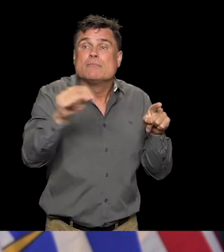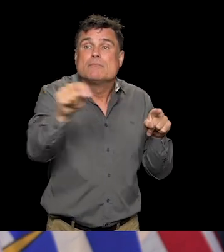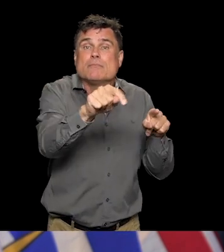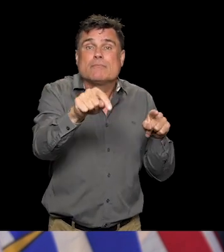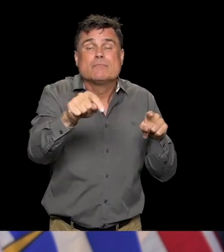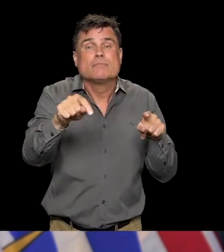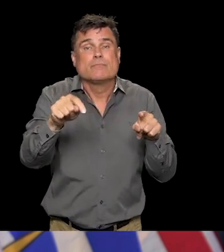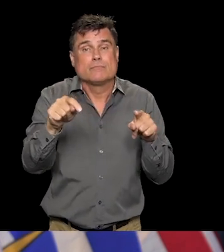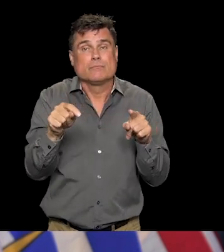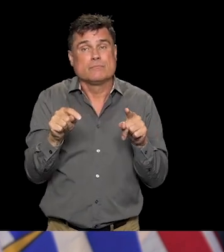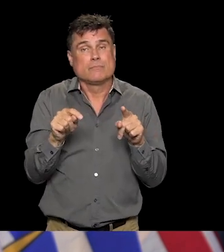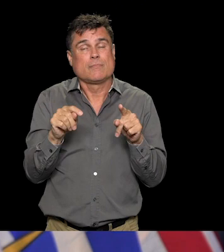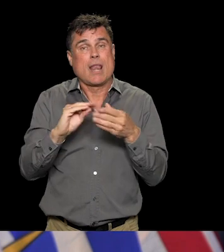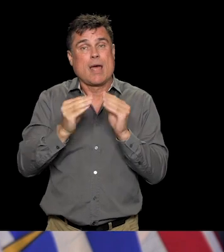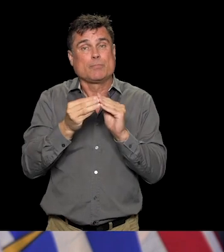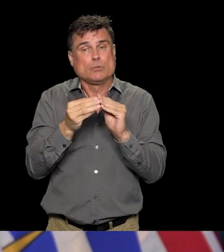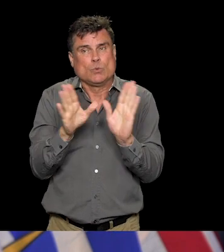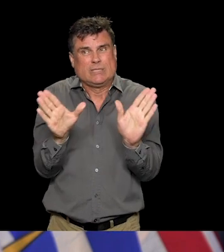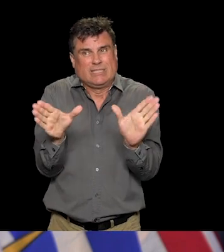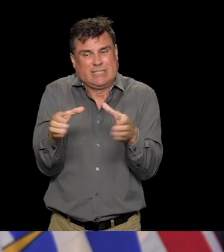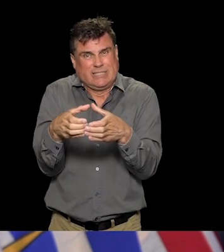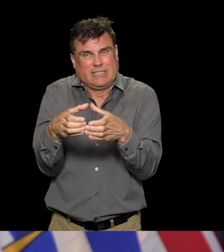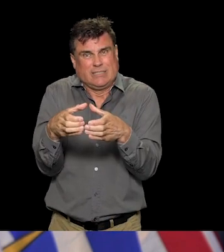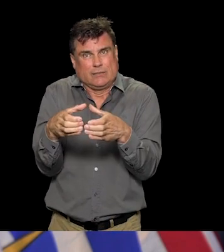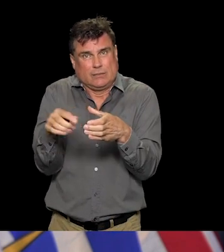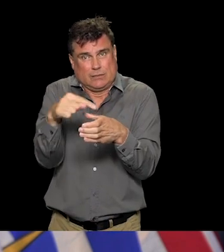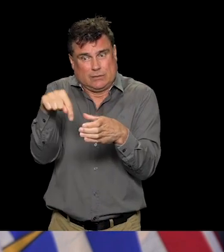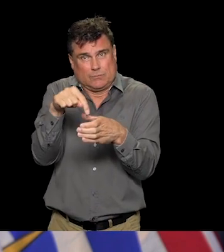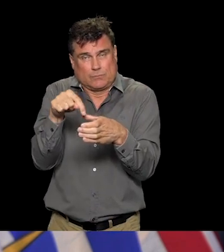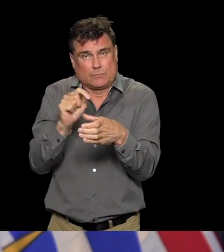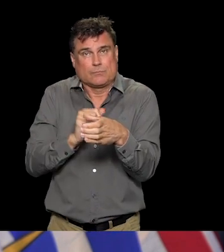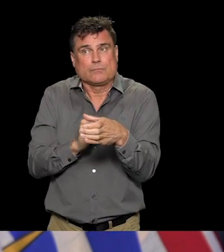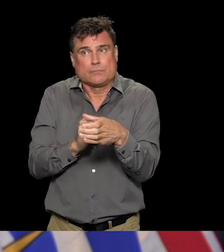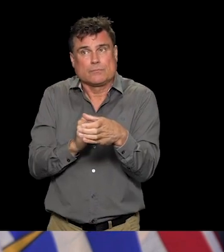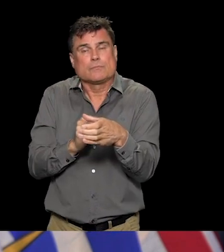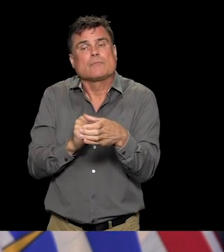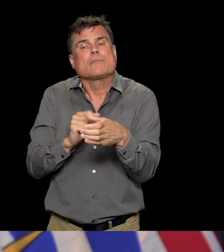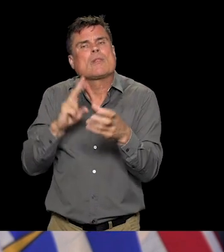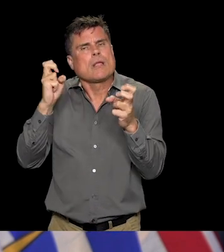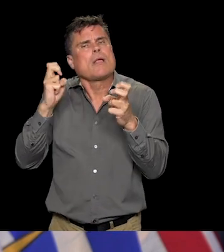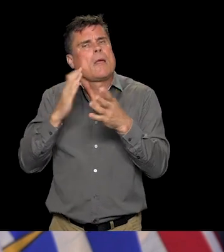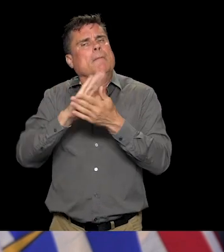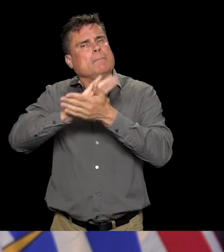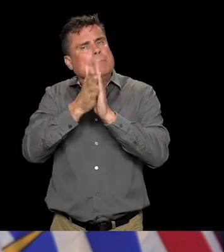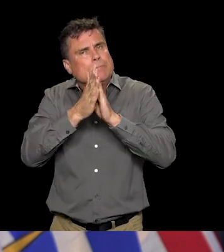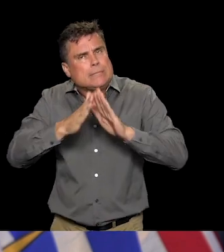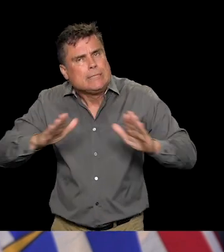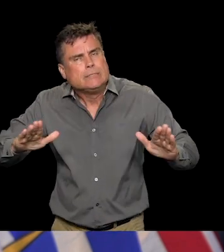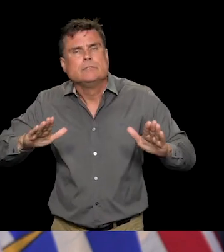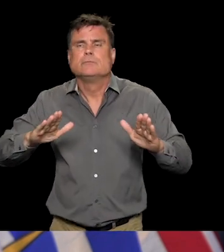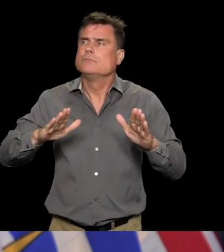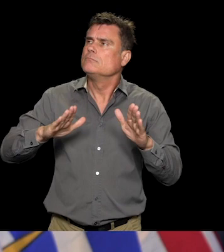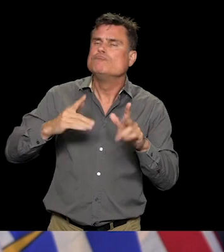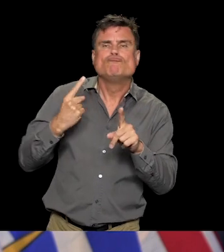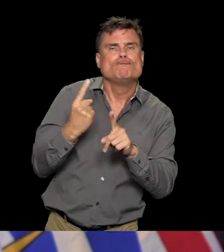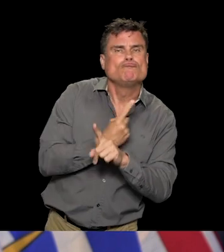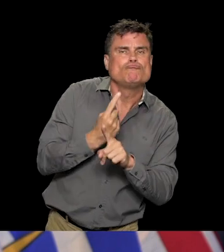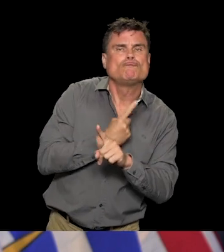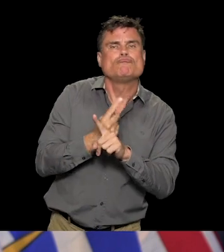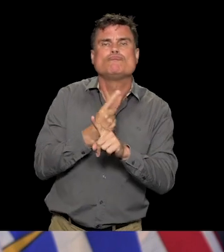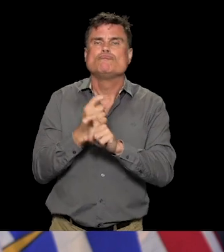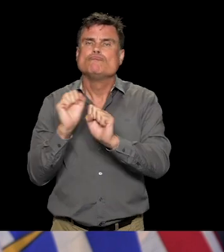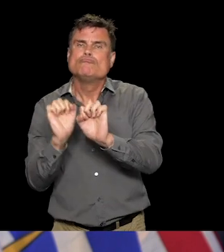to do it safely, and I encourage people to find those ways. There's lots of examples of them around the world, and